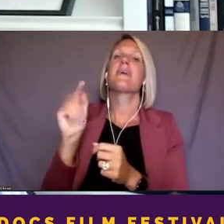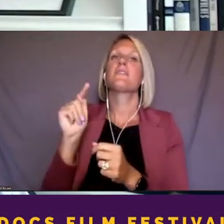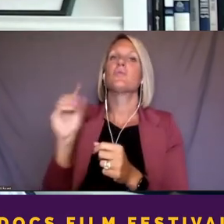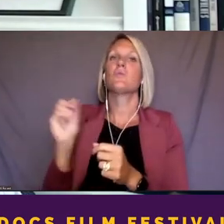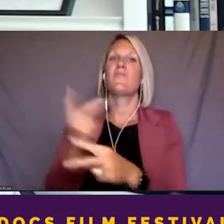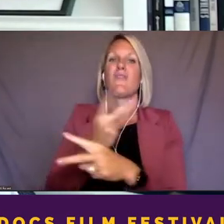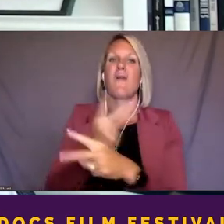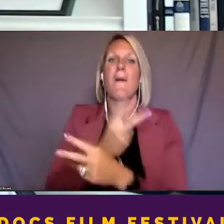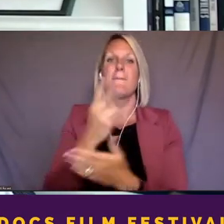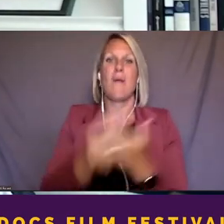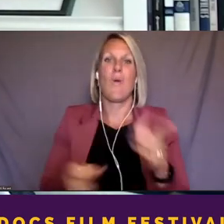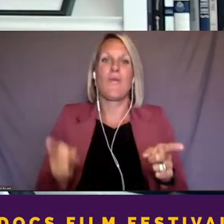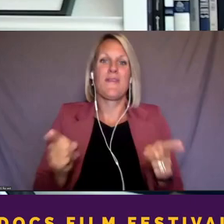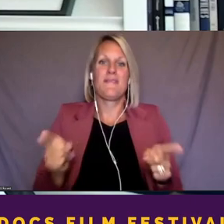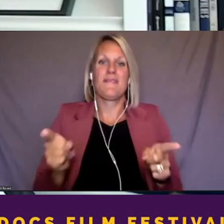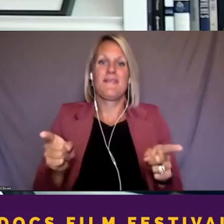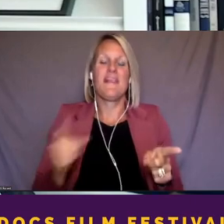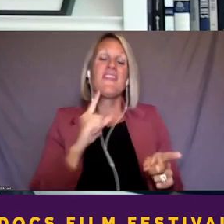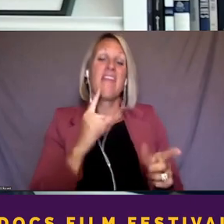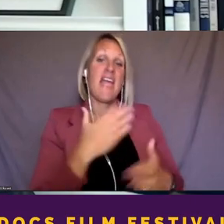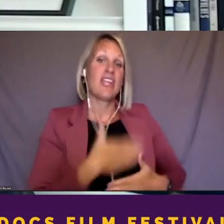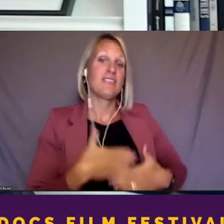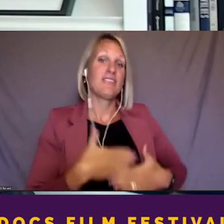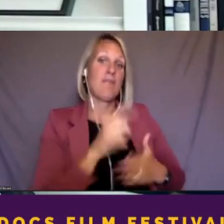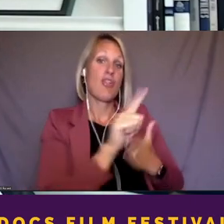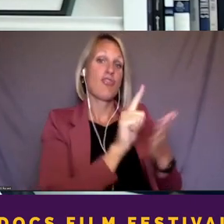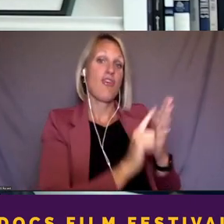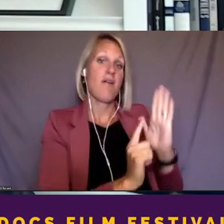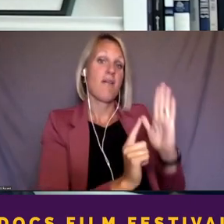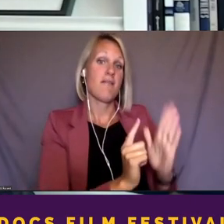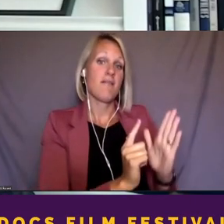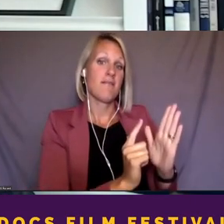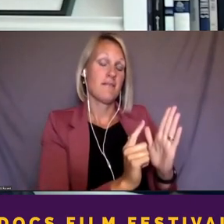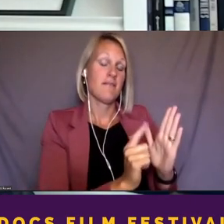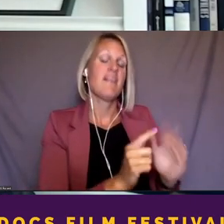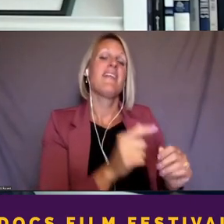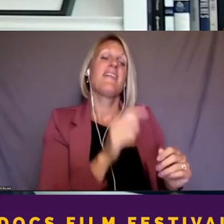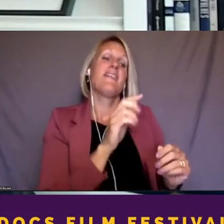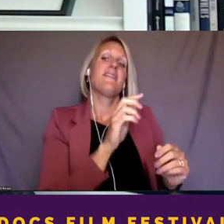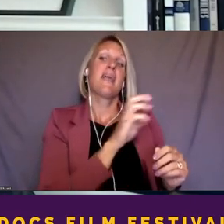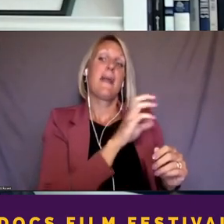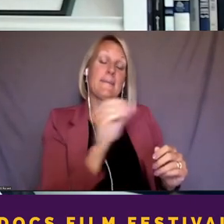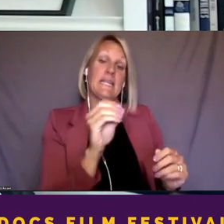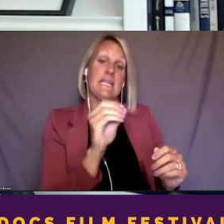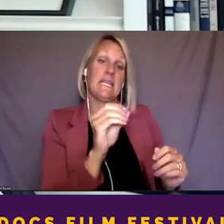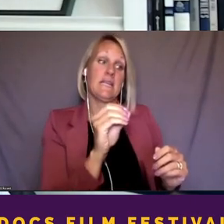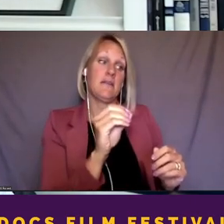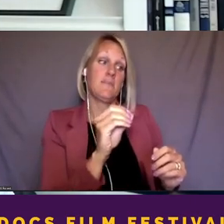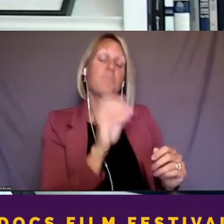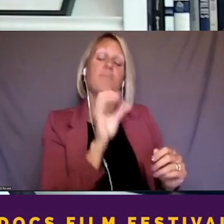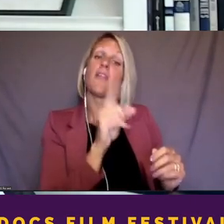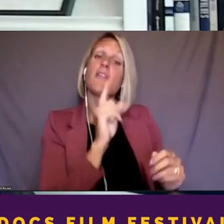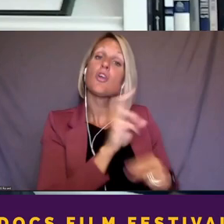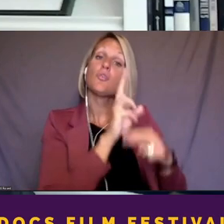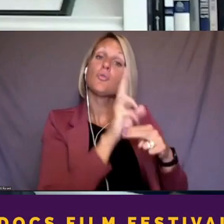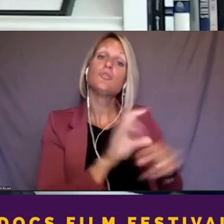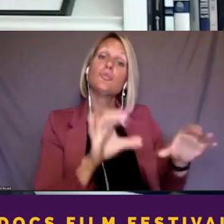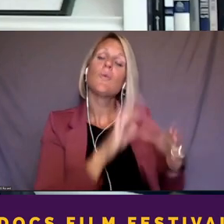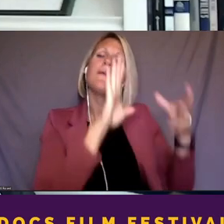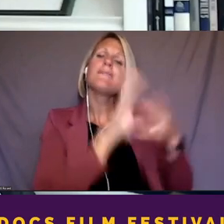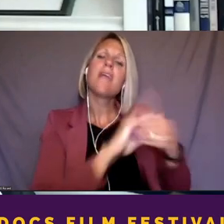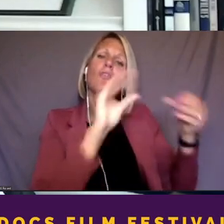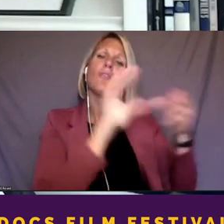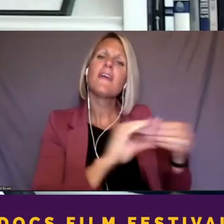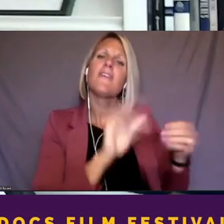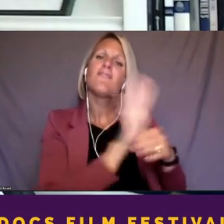on the entertainment law side of things, the companies that are used to doing narrative films or feature